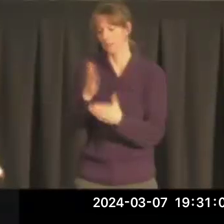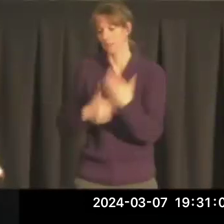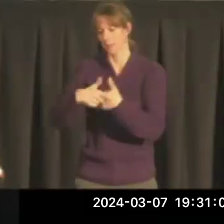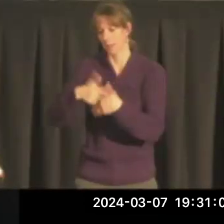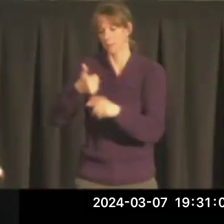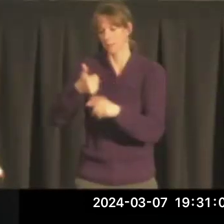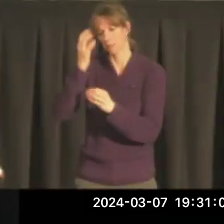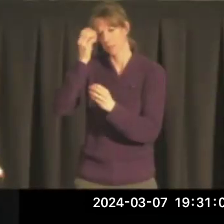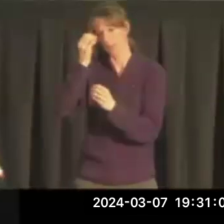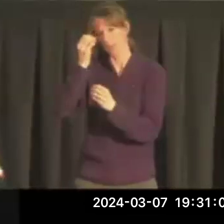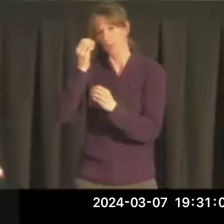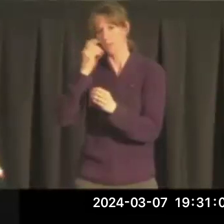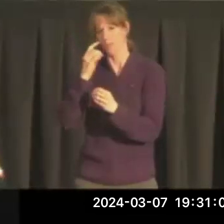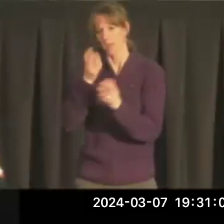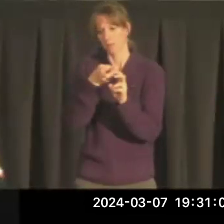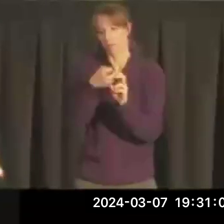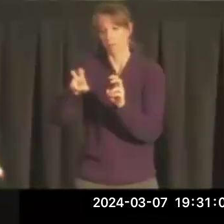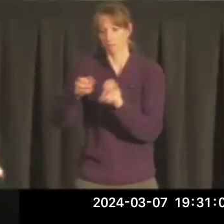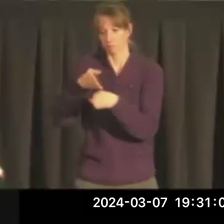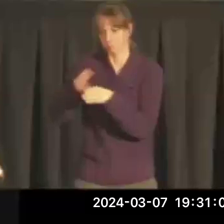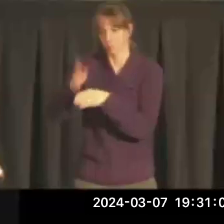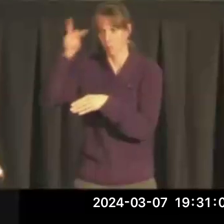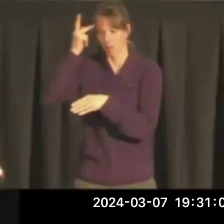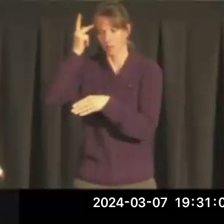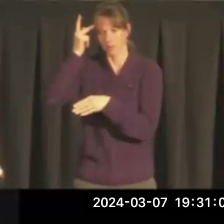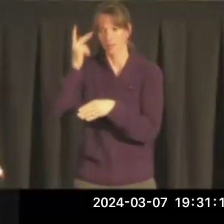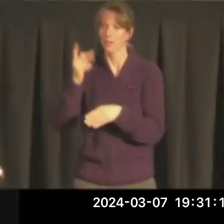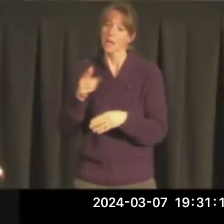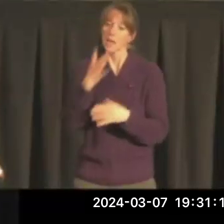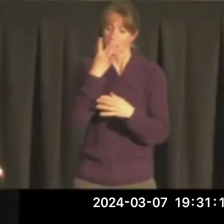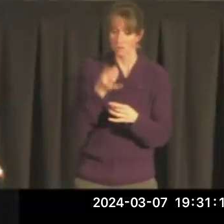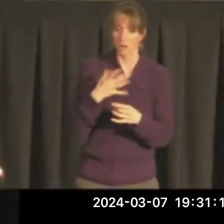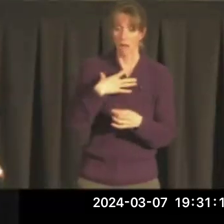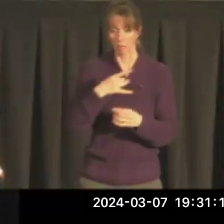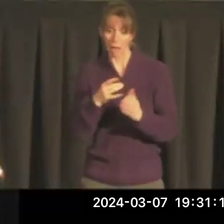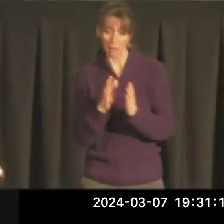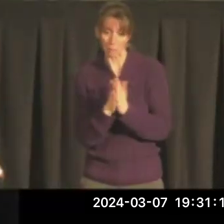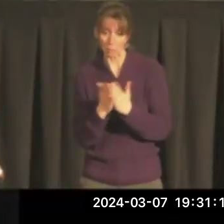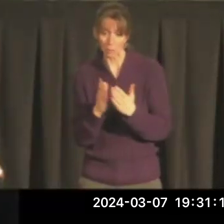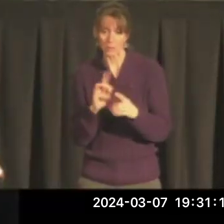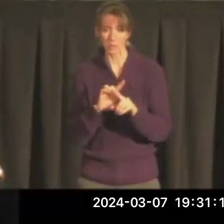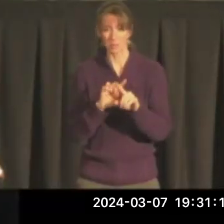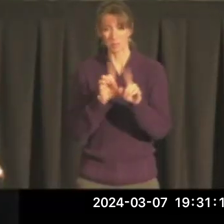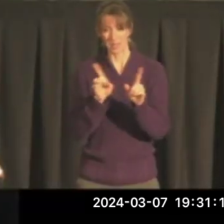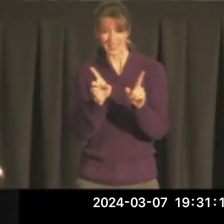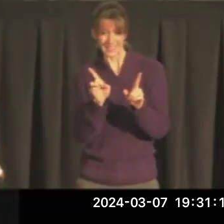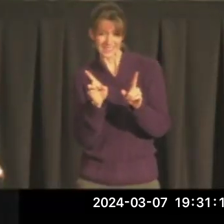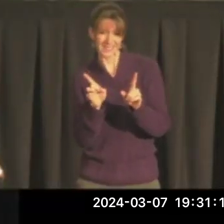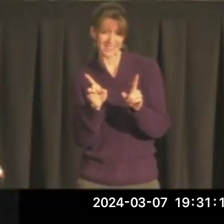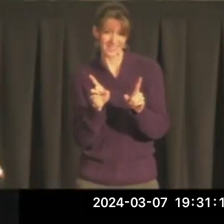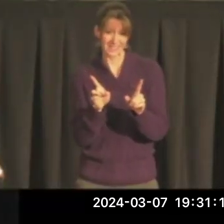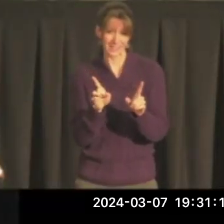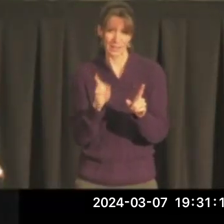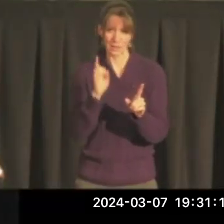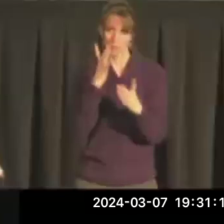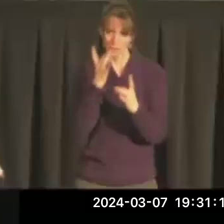hasn't thought about going into politics and saying, you know, this is interesting. I like books, but that would be interesting